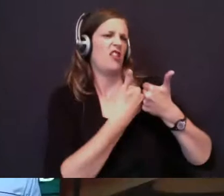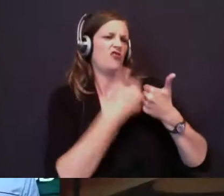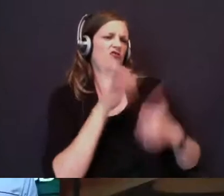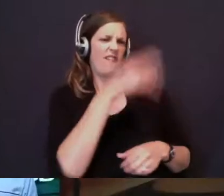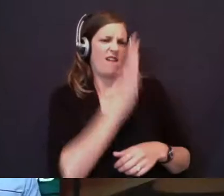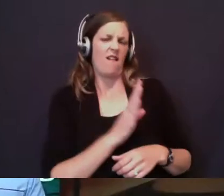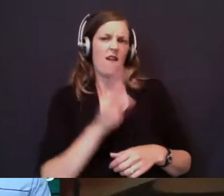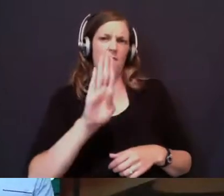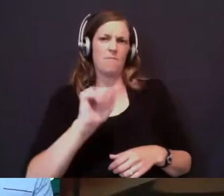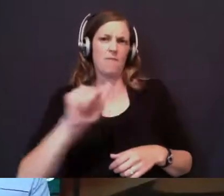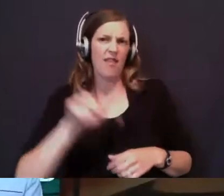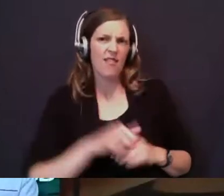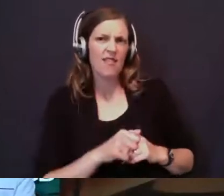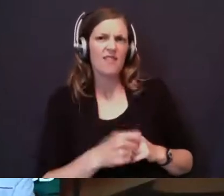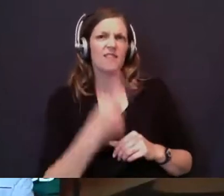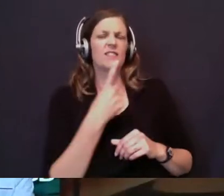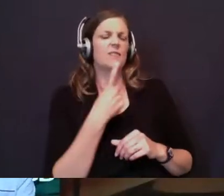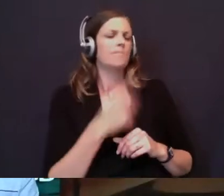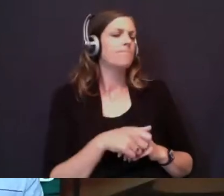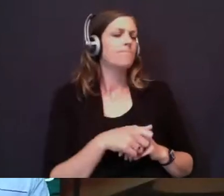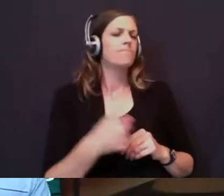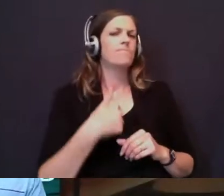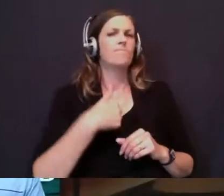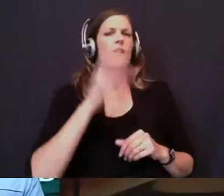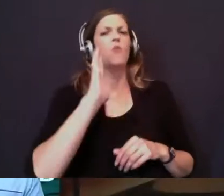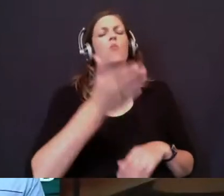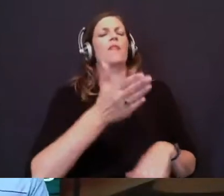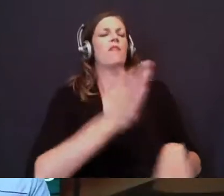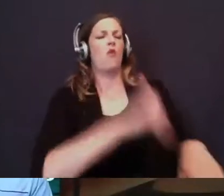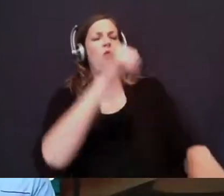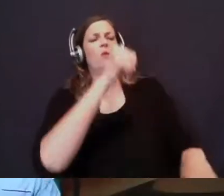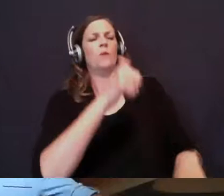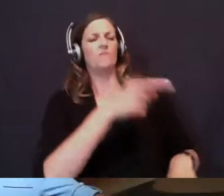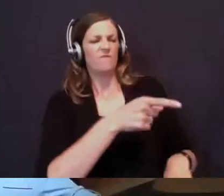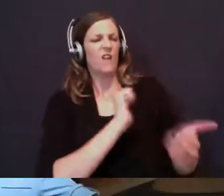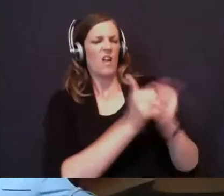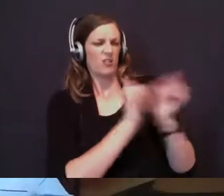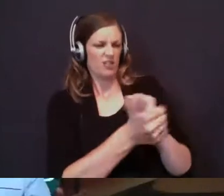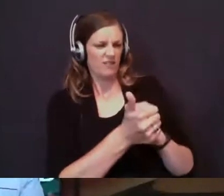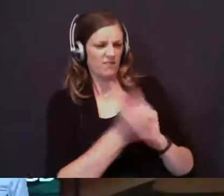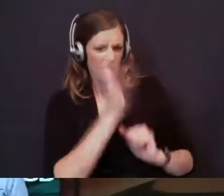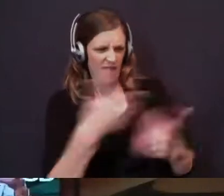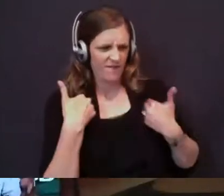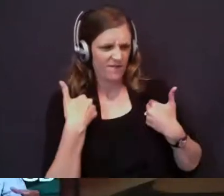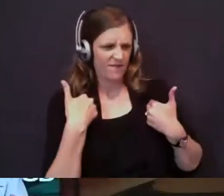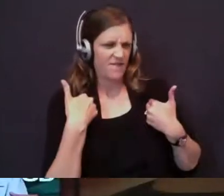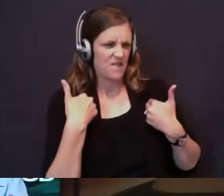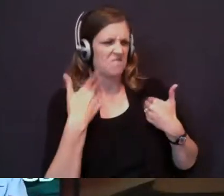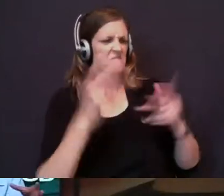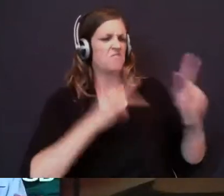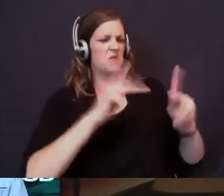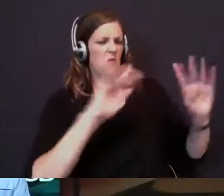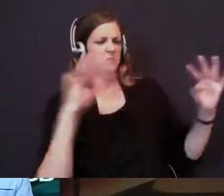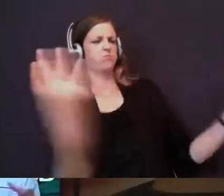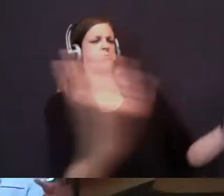pagan god, Baal. He says, I'm going to call you to task. Let's have a contest in front of everyone, okay? We're going to set up these